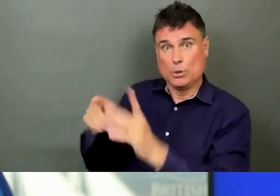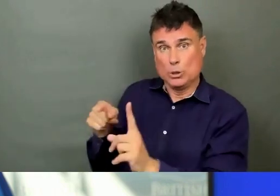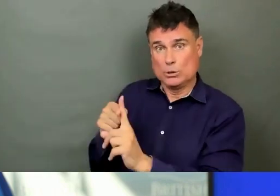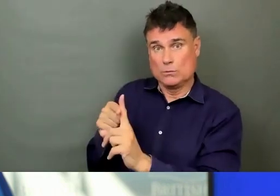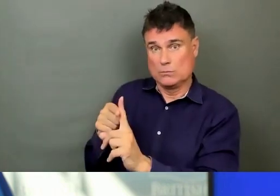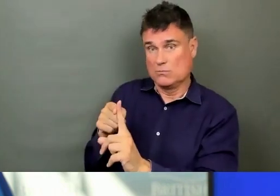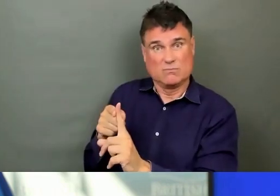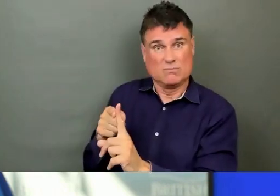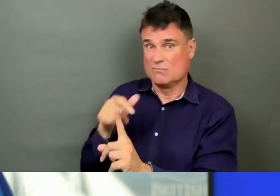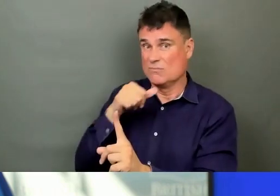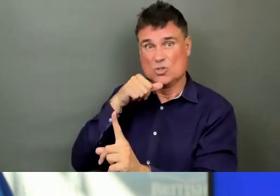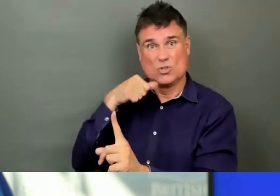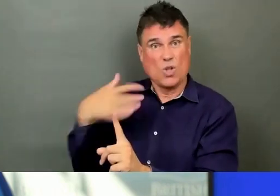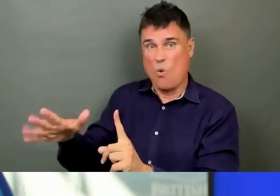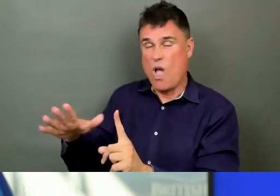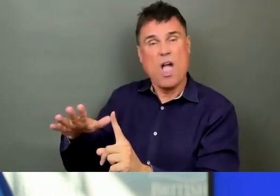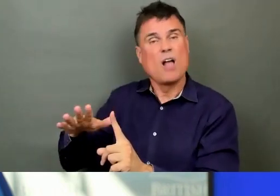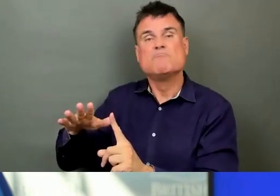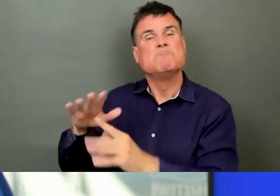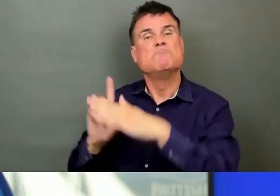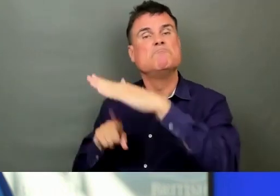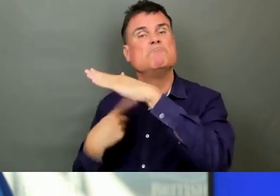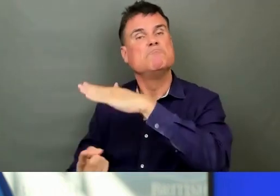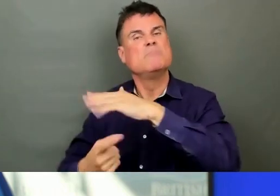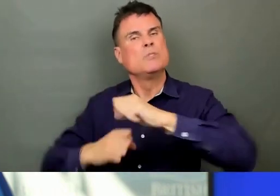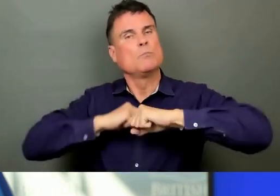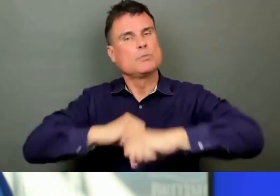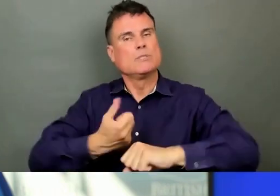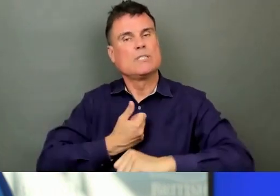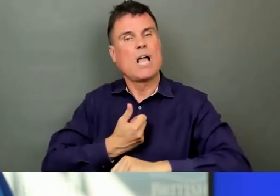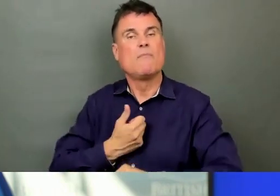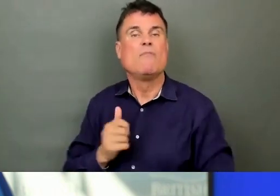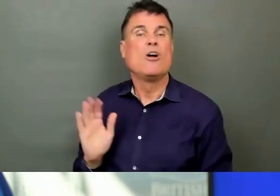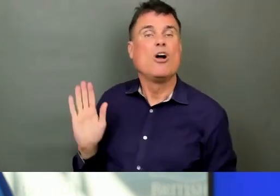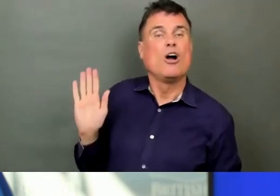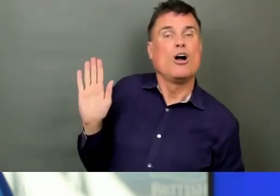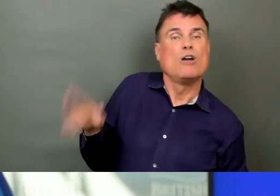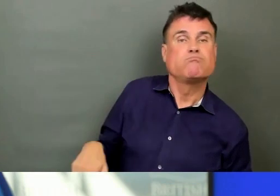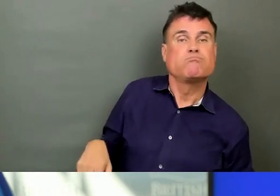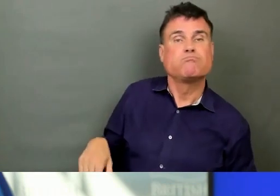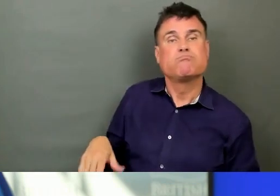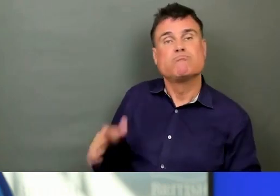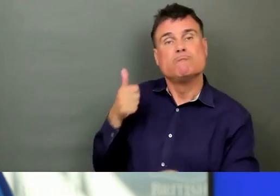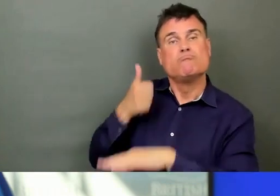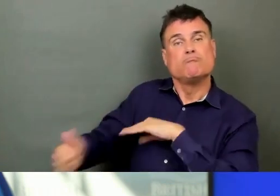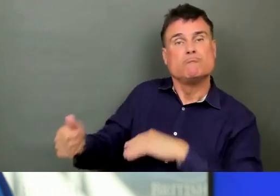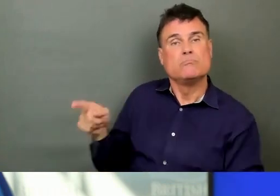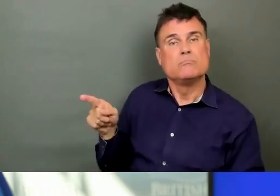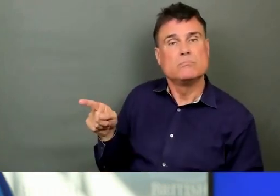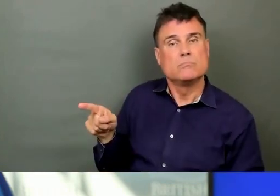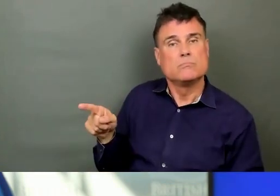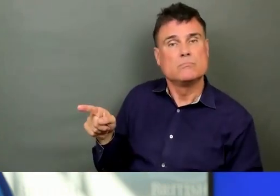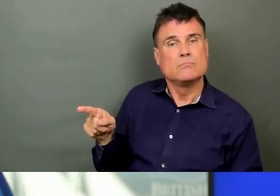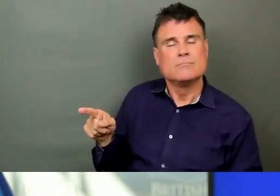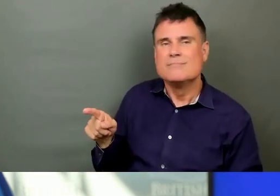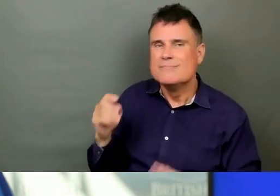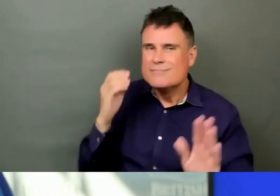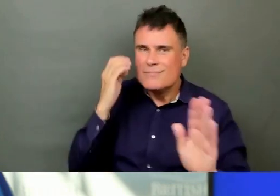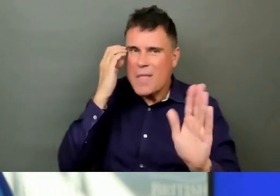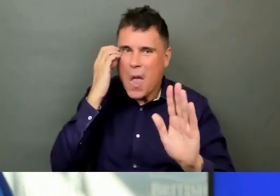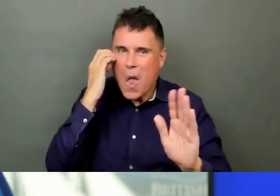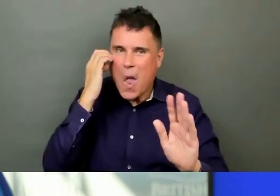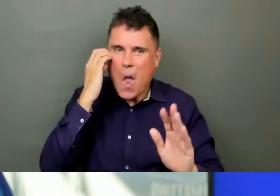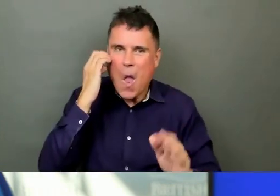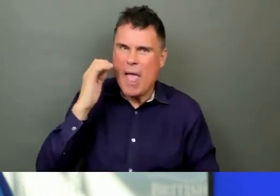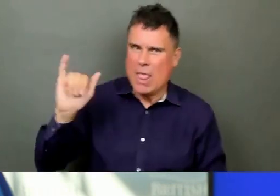to get the shot? Well, remember, Lisa, we're talking about Alberta, not British Columbia in that case. And I